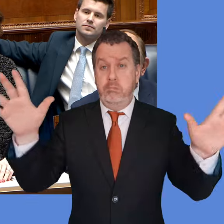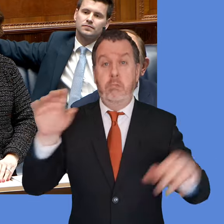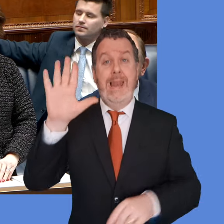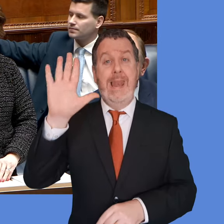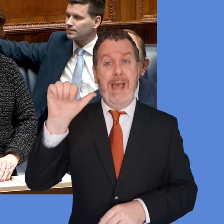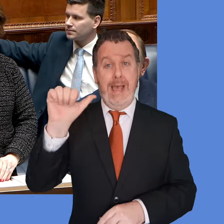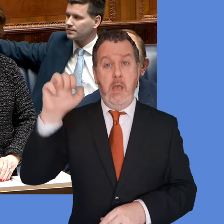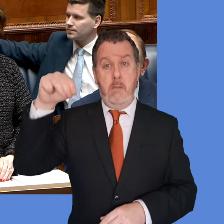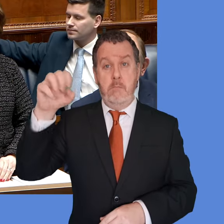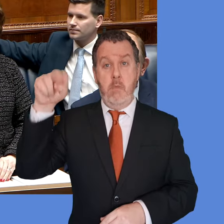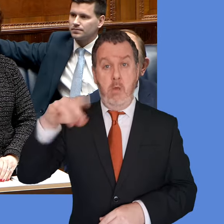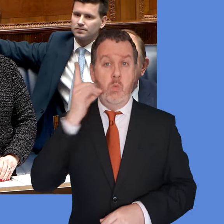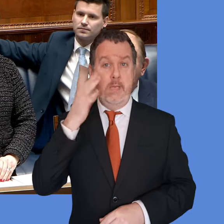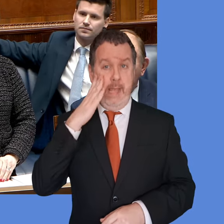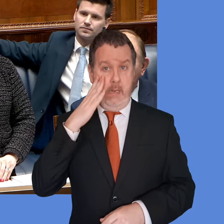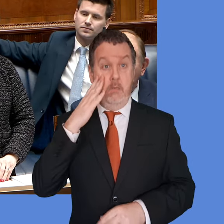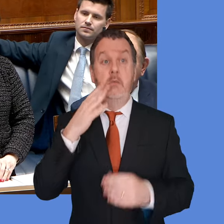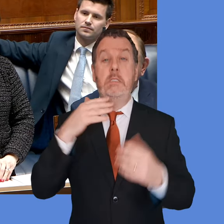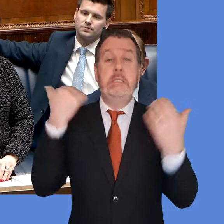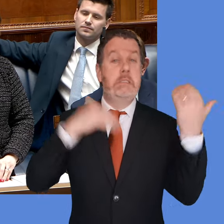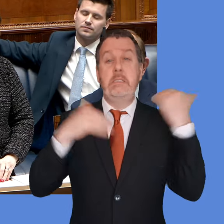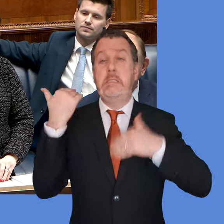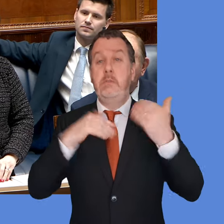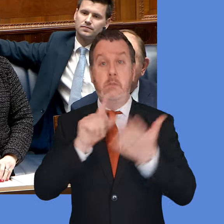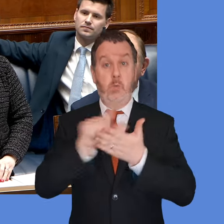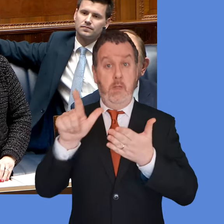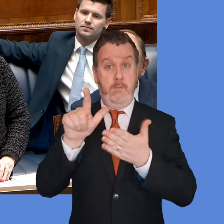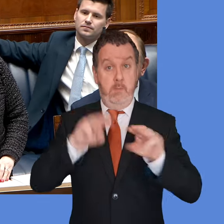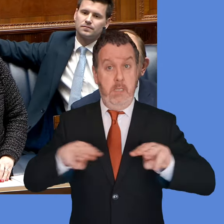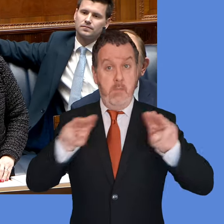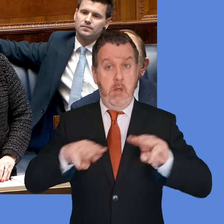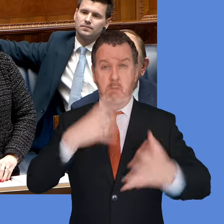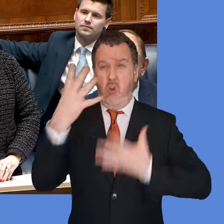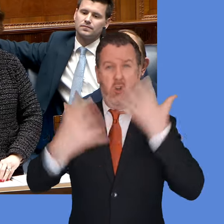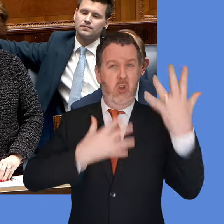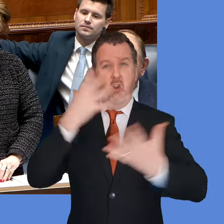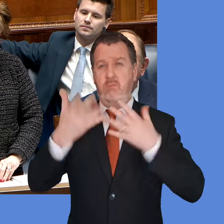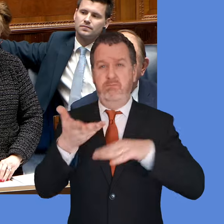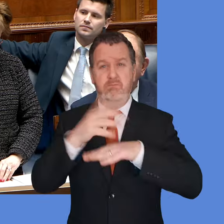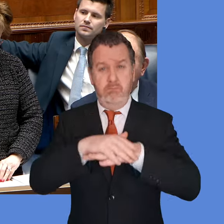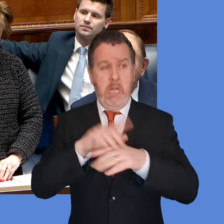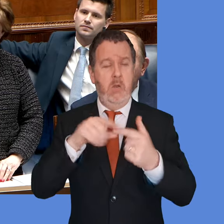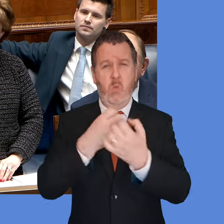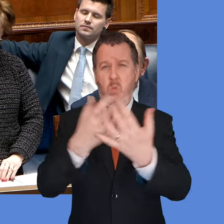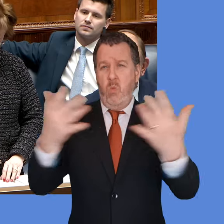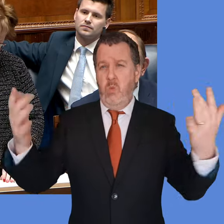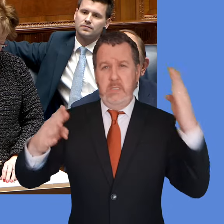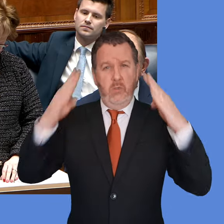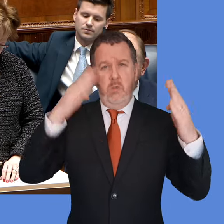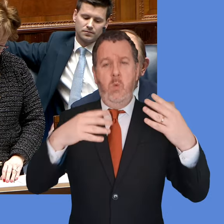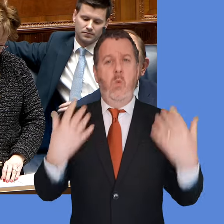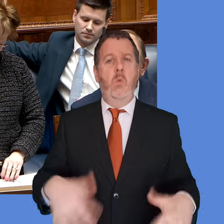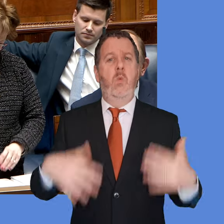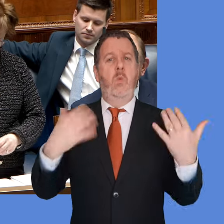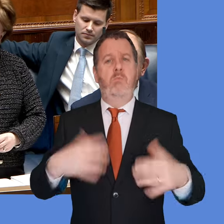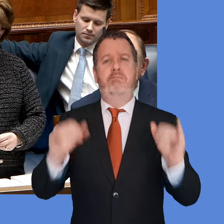Hotel. Twelve people were killed, they were burnt alive, and dozens were injured. In the interest of